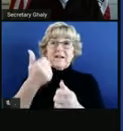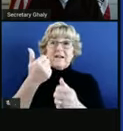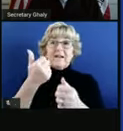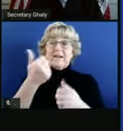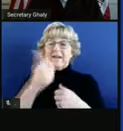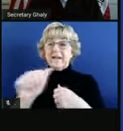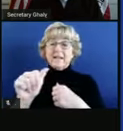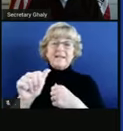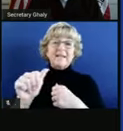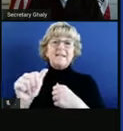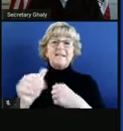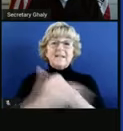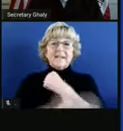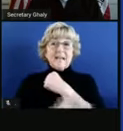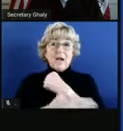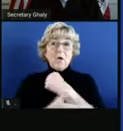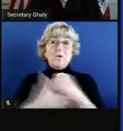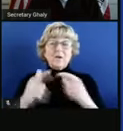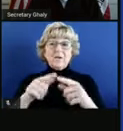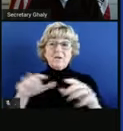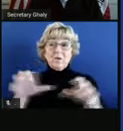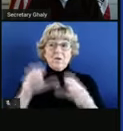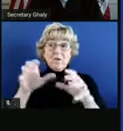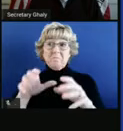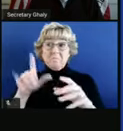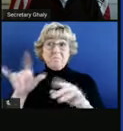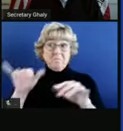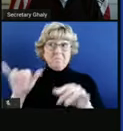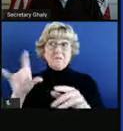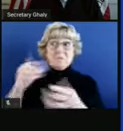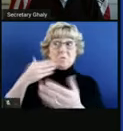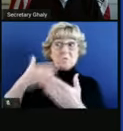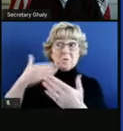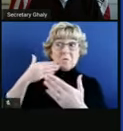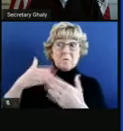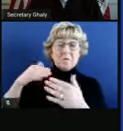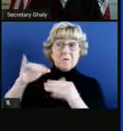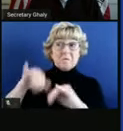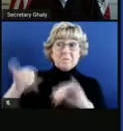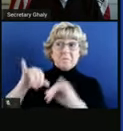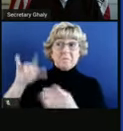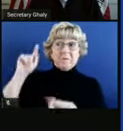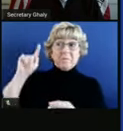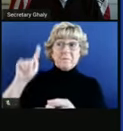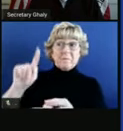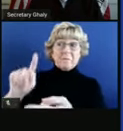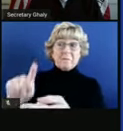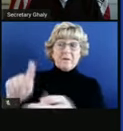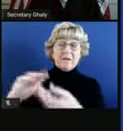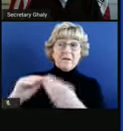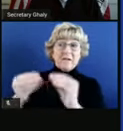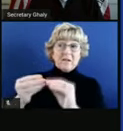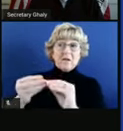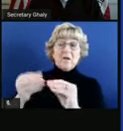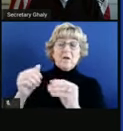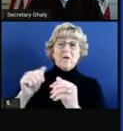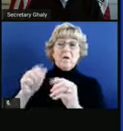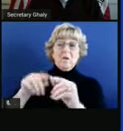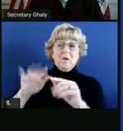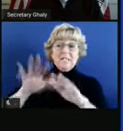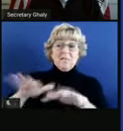that continue to do because of their collective actions and their own impact with transmission